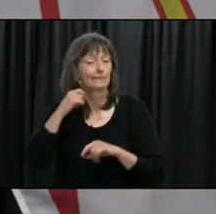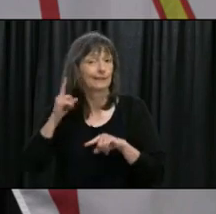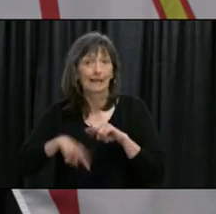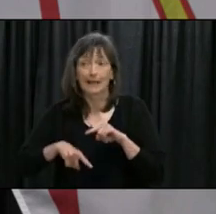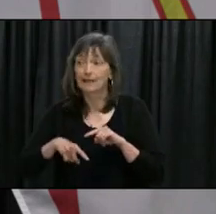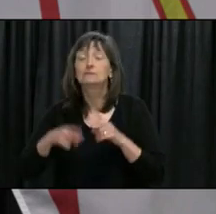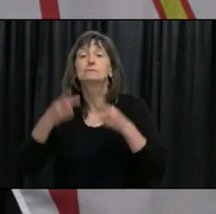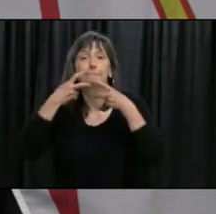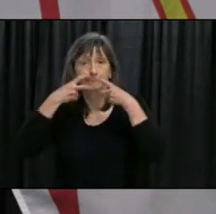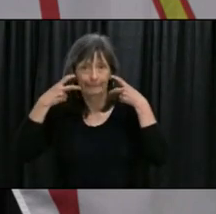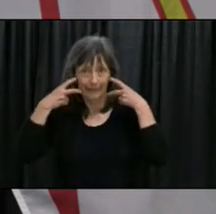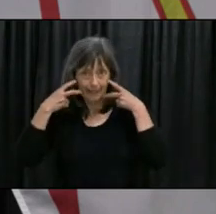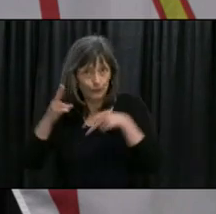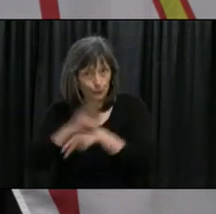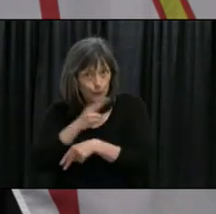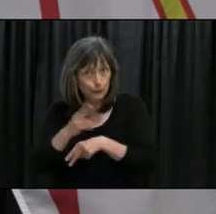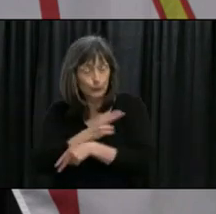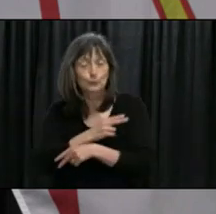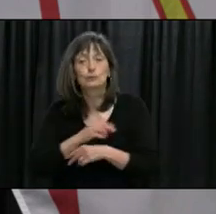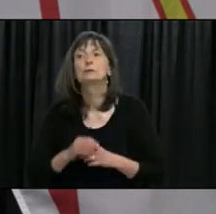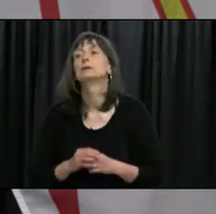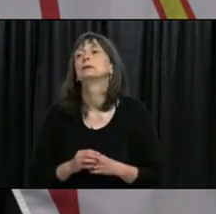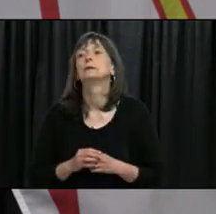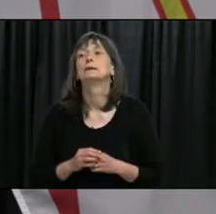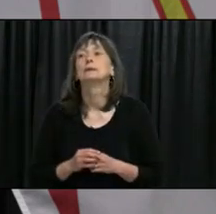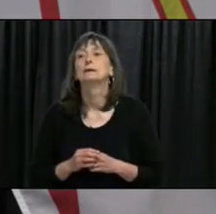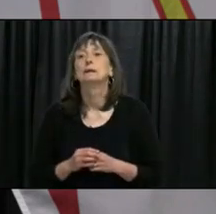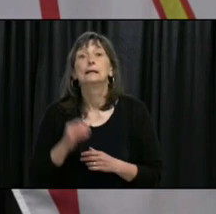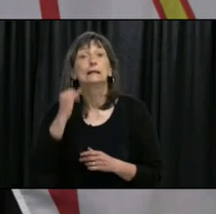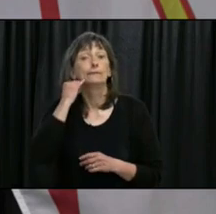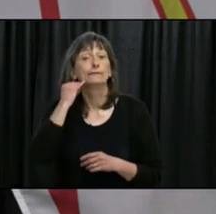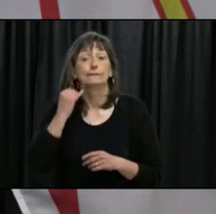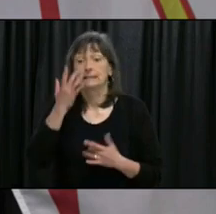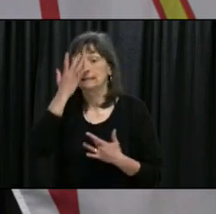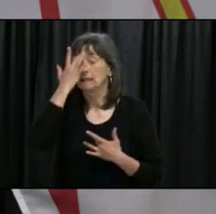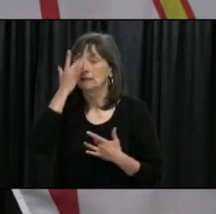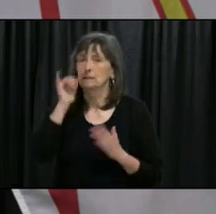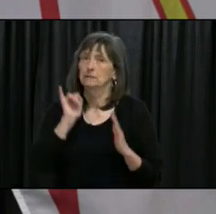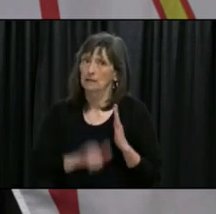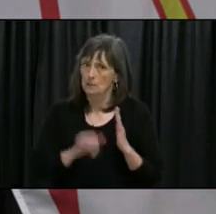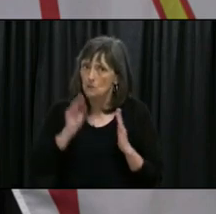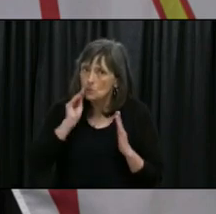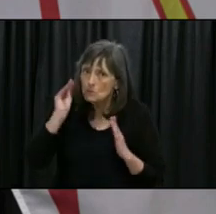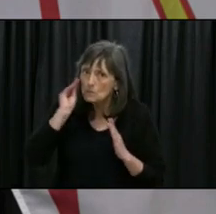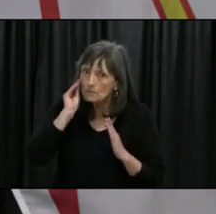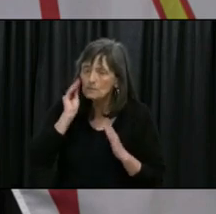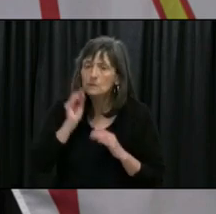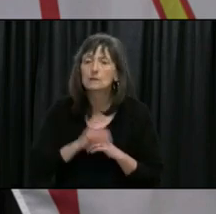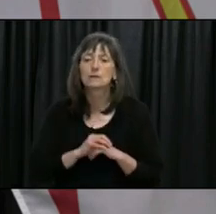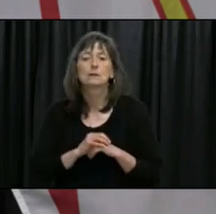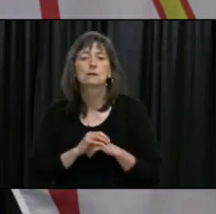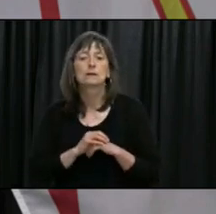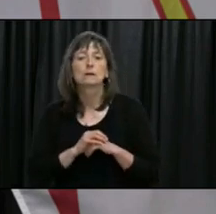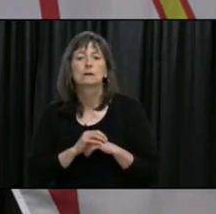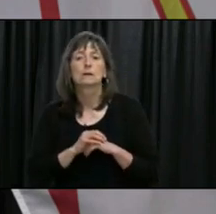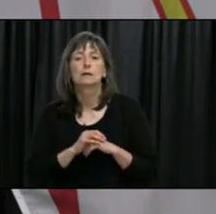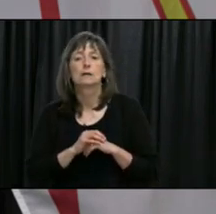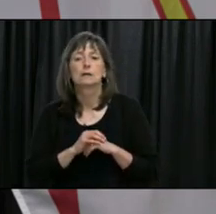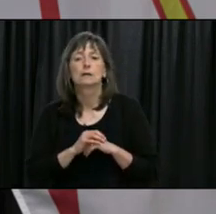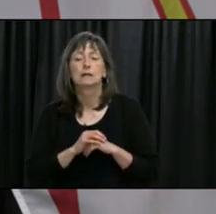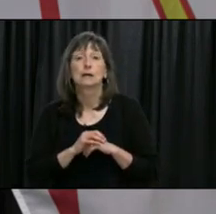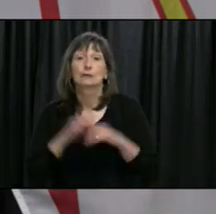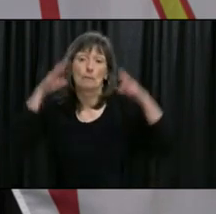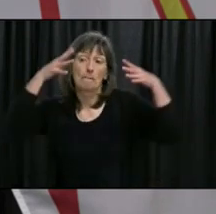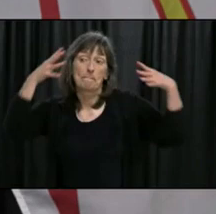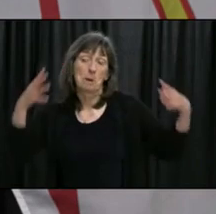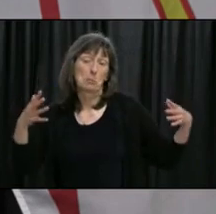a mask make sure that you don't go out if you're not feeling well that you try to stay or not you do stay within